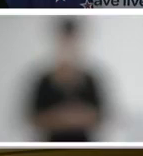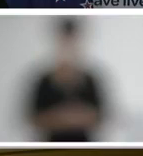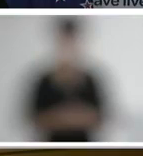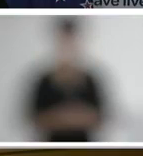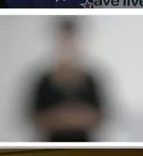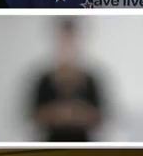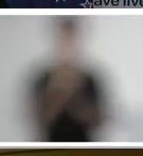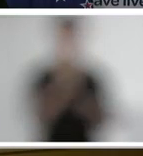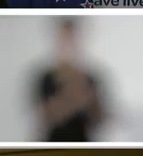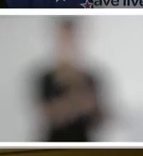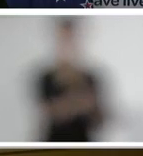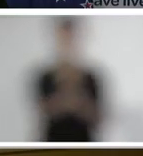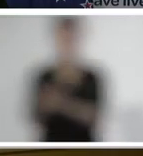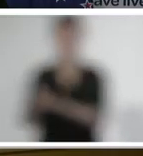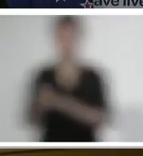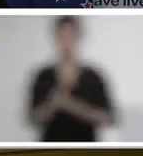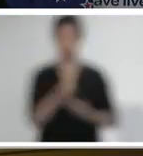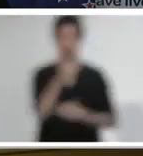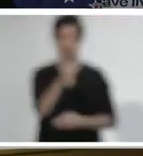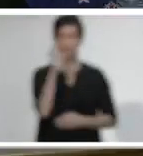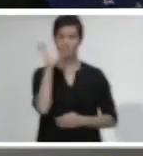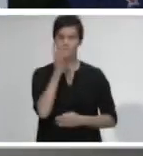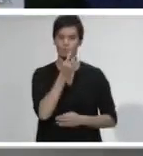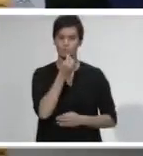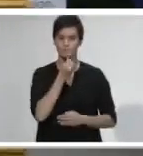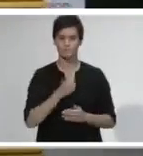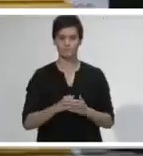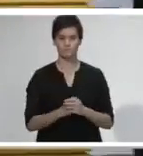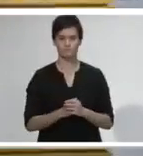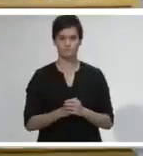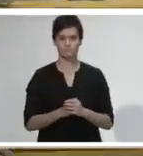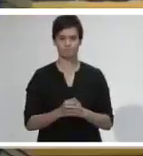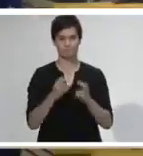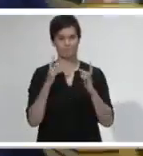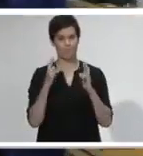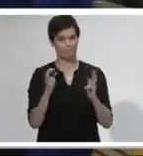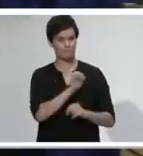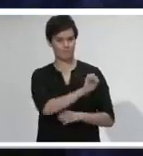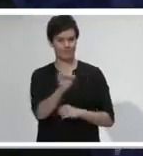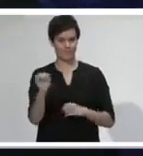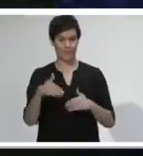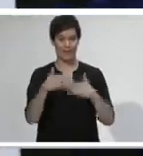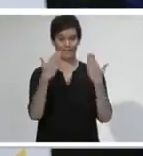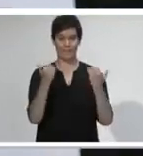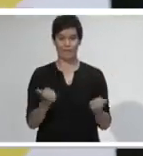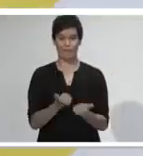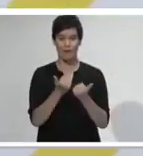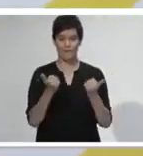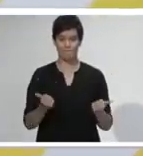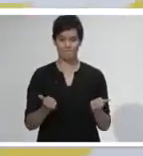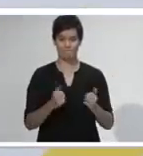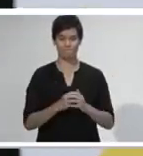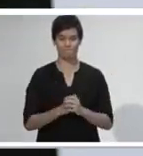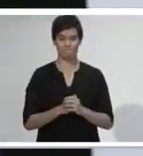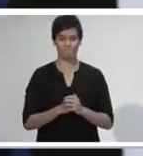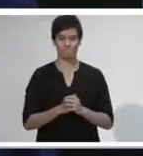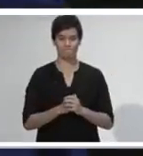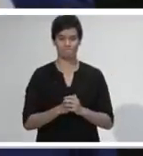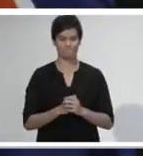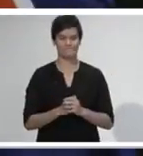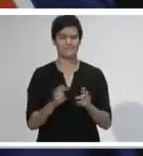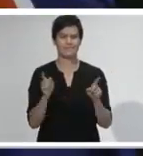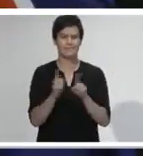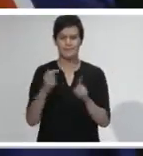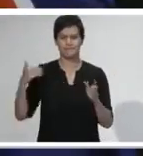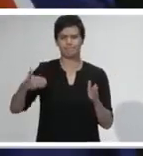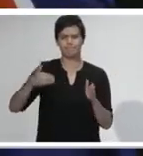Tēnā koutou katoa. Good afternoon. I hope the day is treating everyone well. As is our usual practice, I'll begin by handing